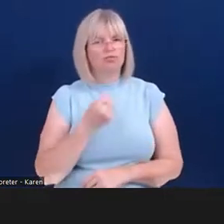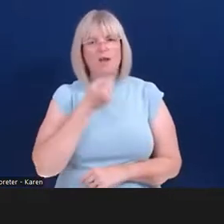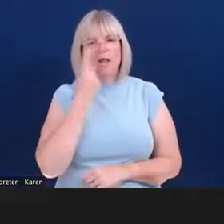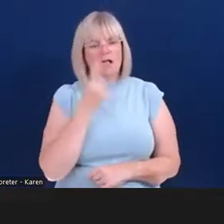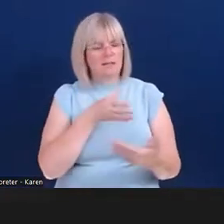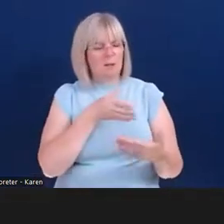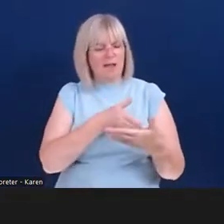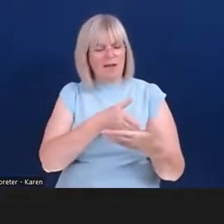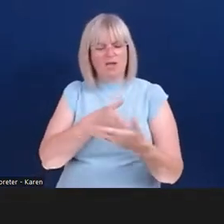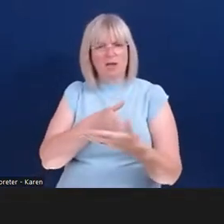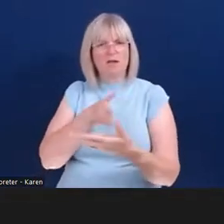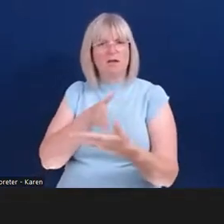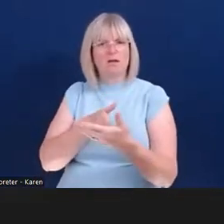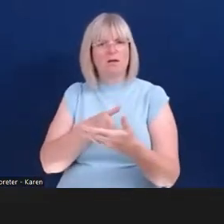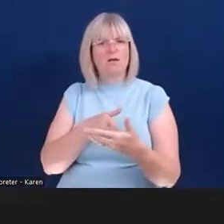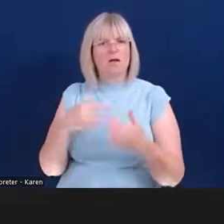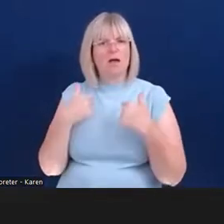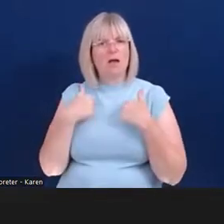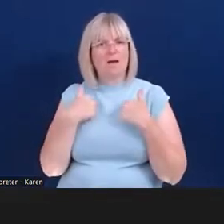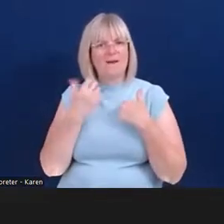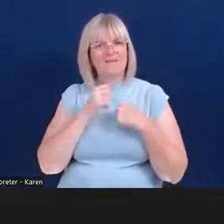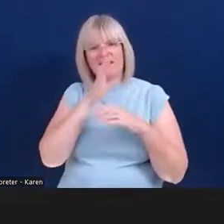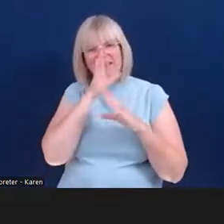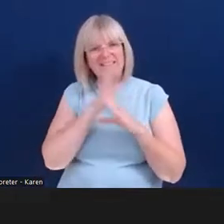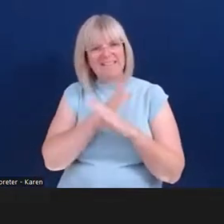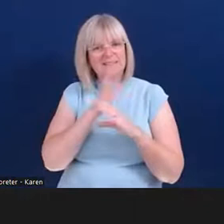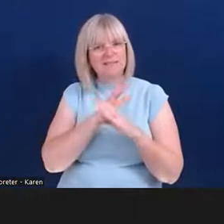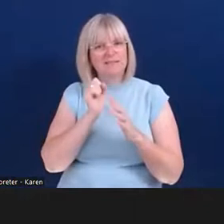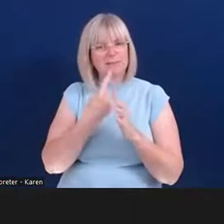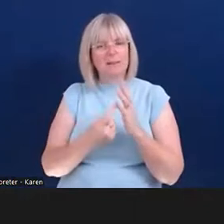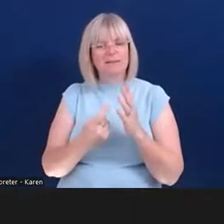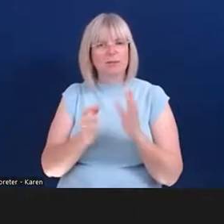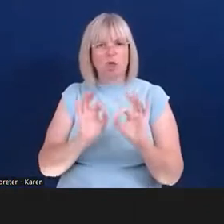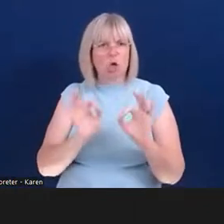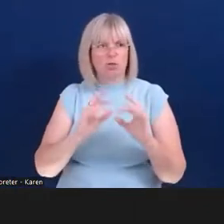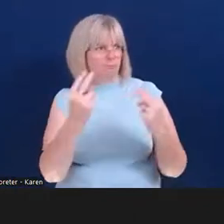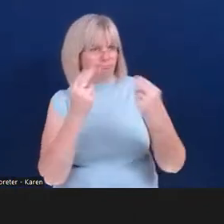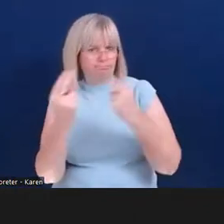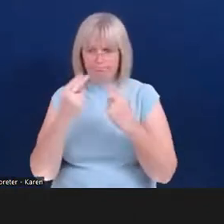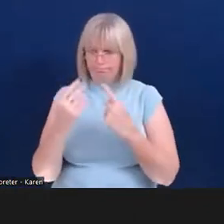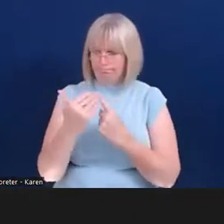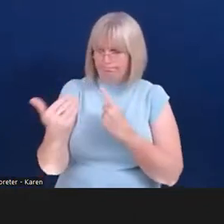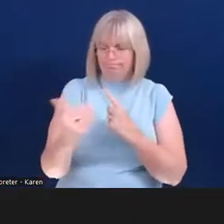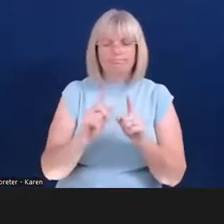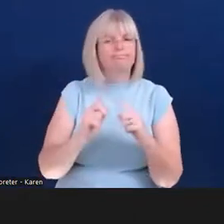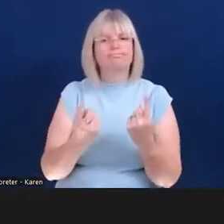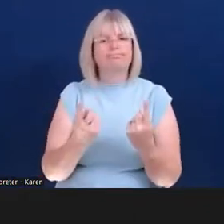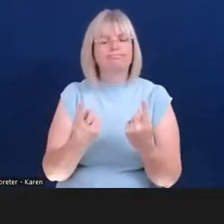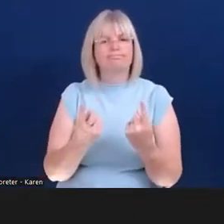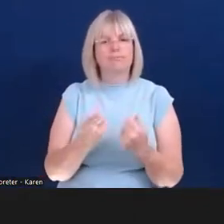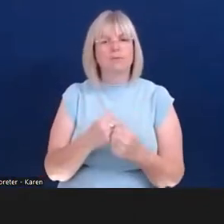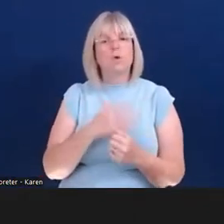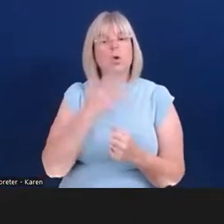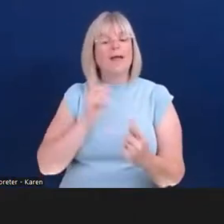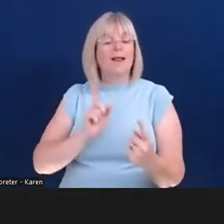disabilities that are not very obvious to everybody. And we found it was quite difficult to when an employer realised that I had a disability